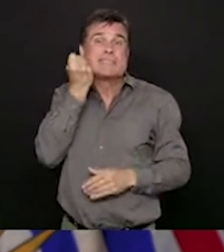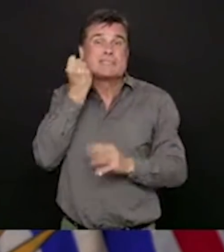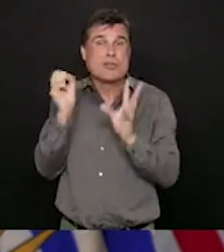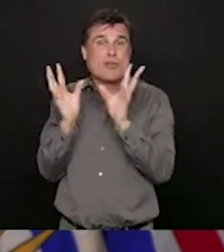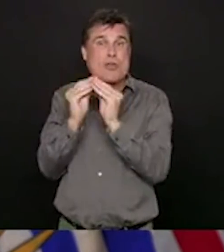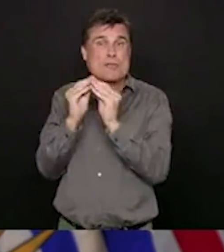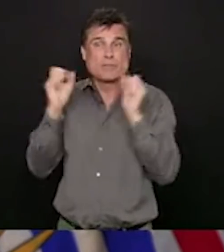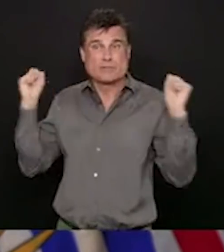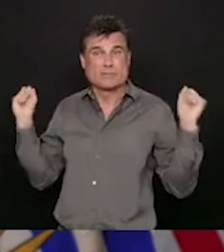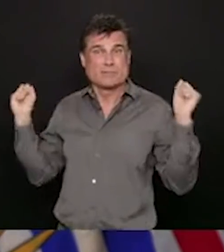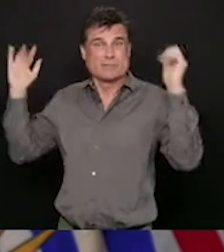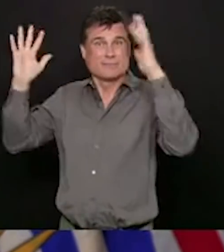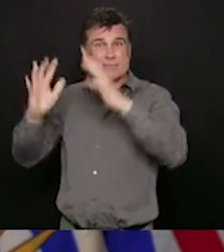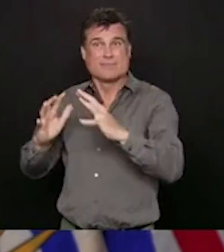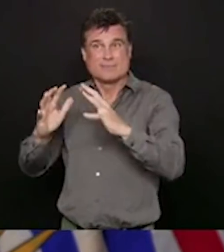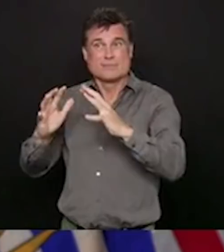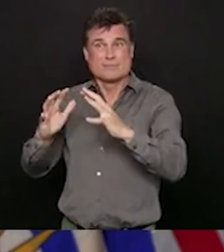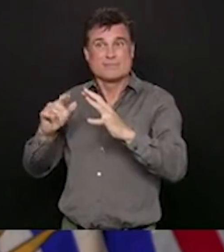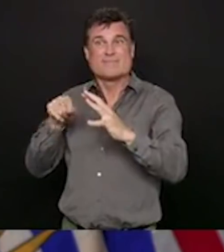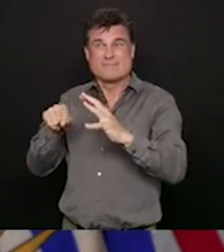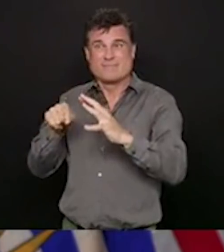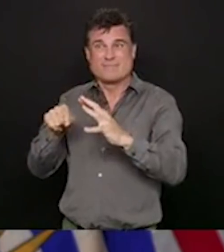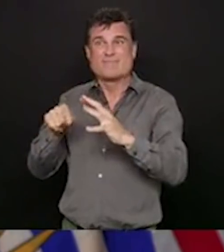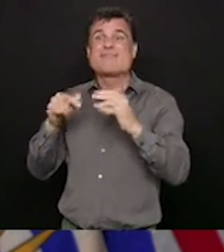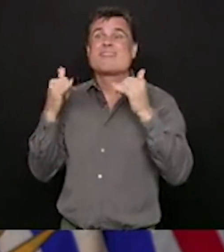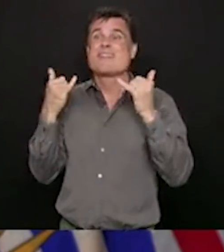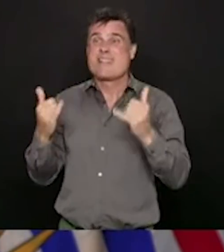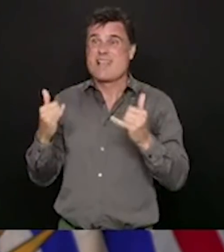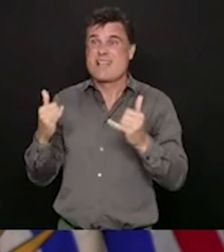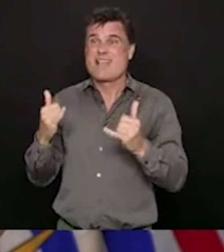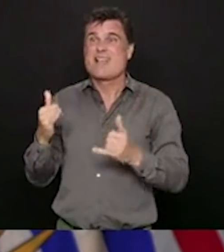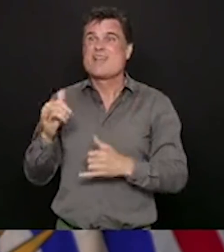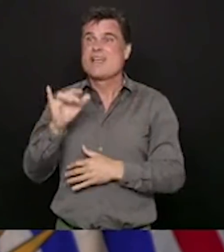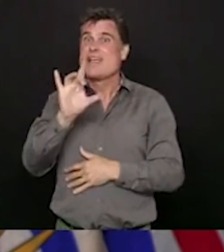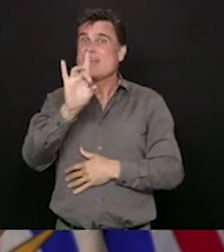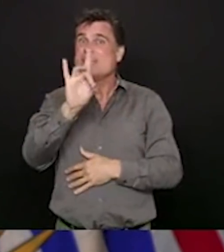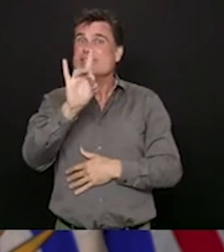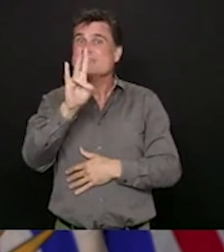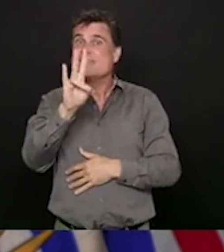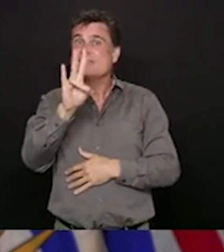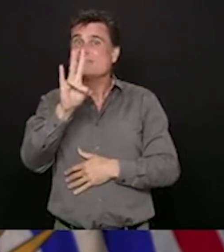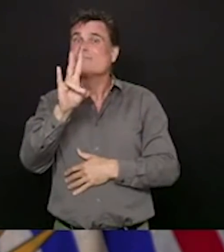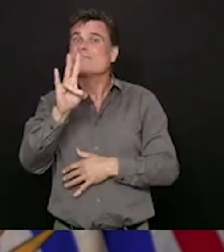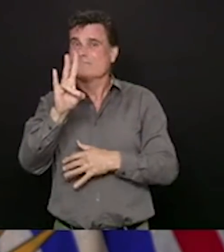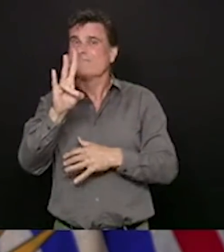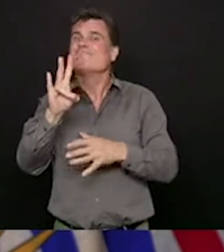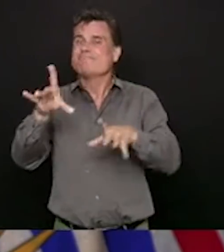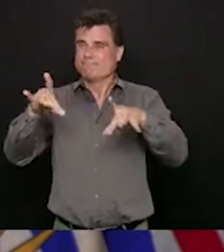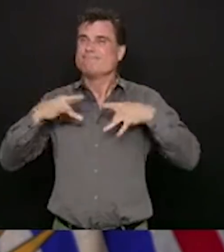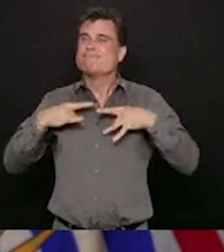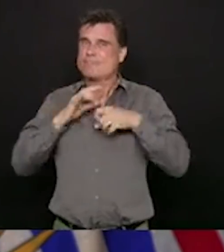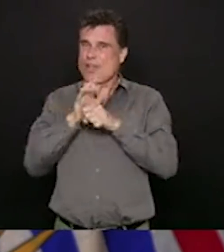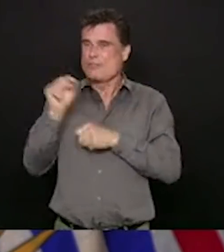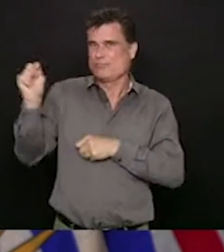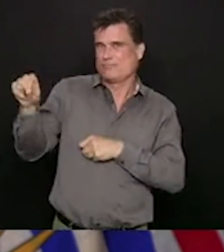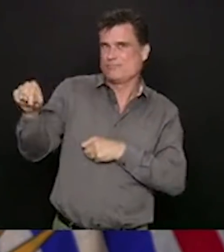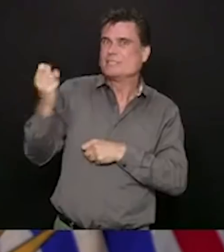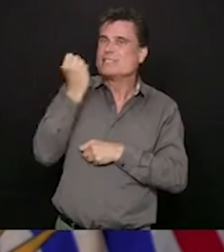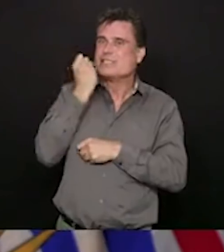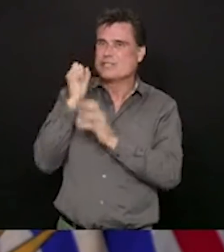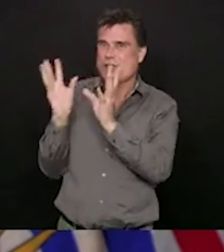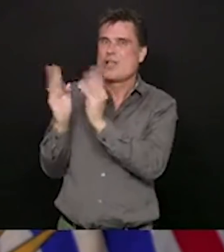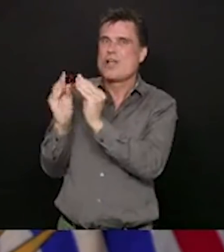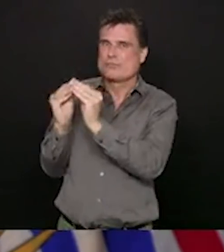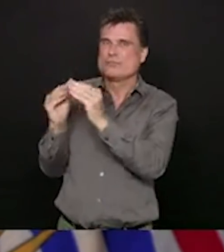have a total of 87 people who are associated with that conference here in British Columbia,